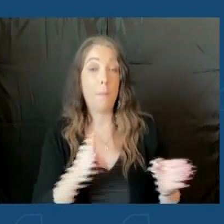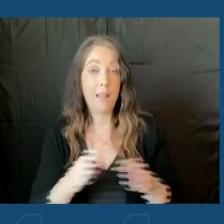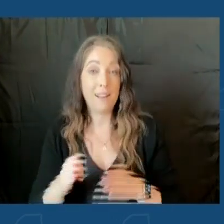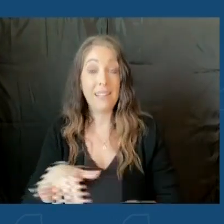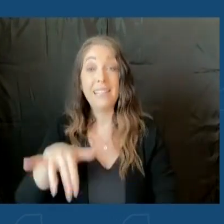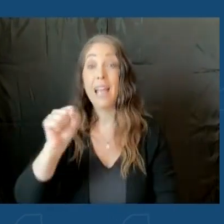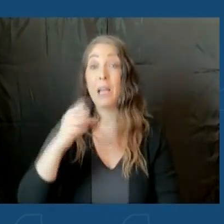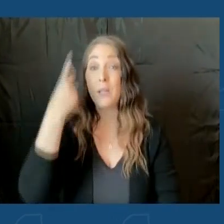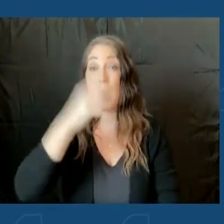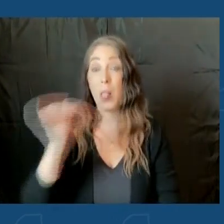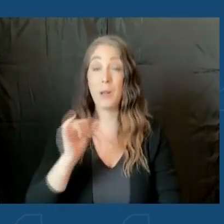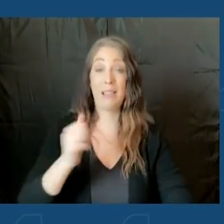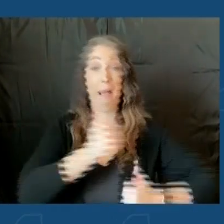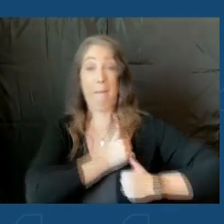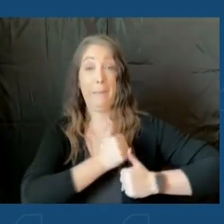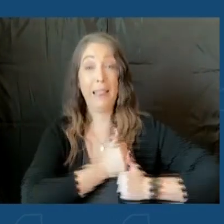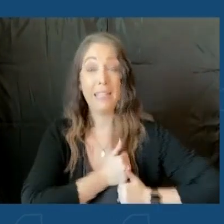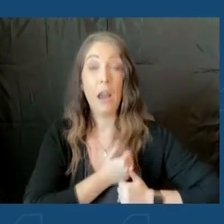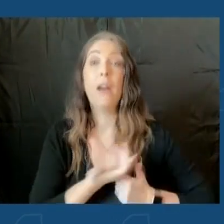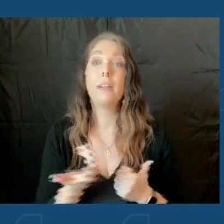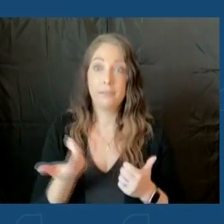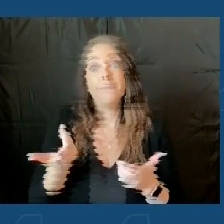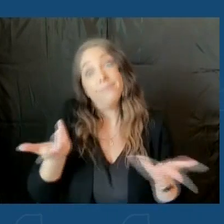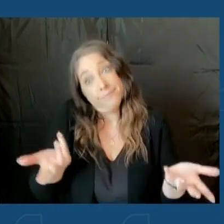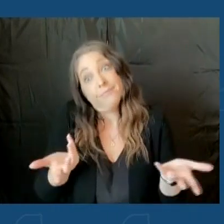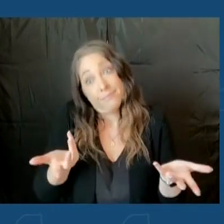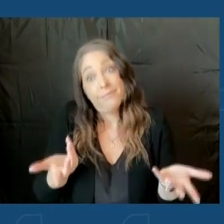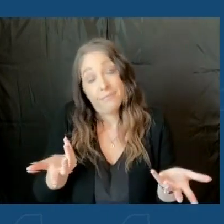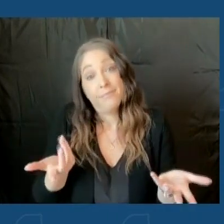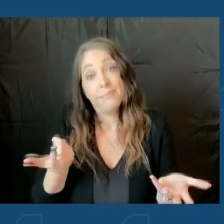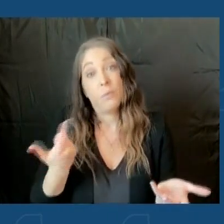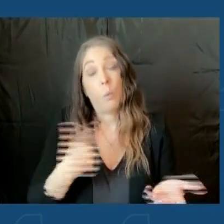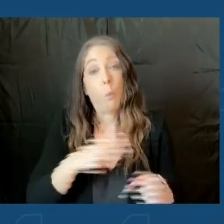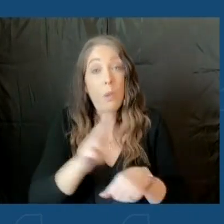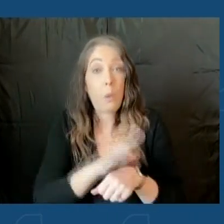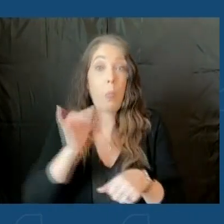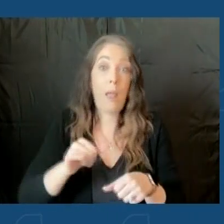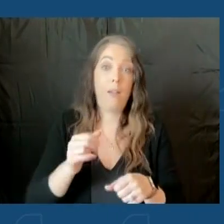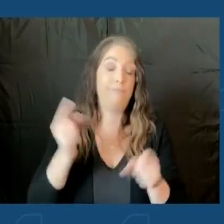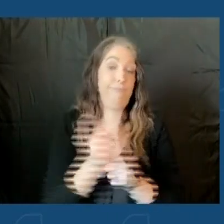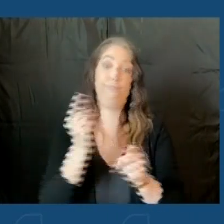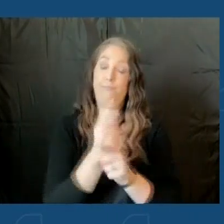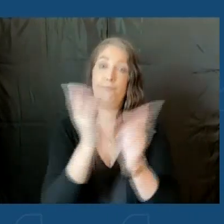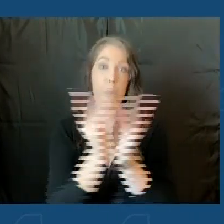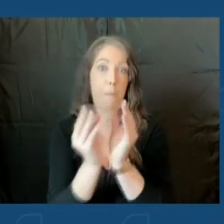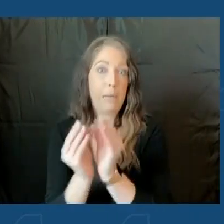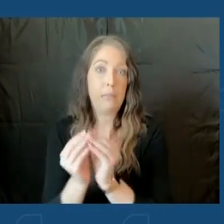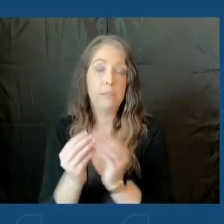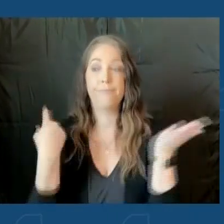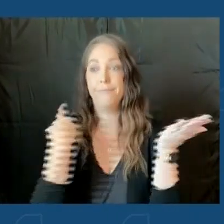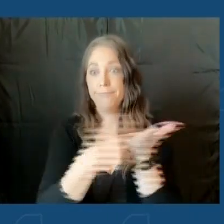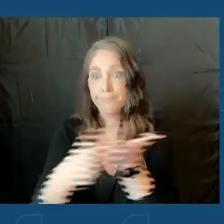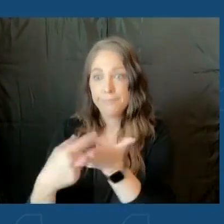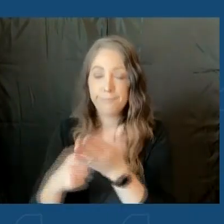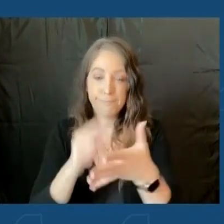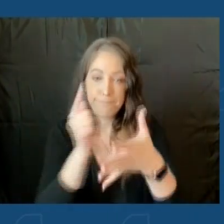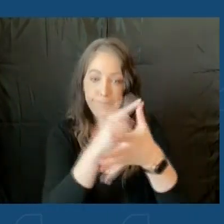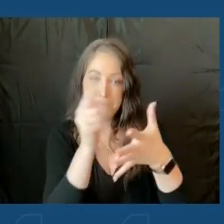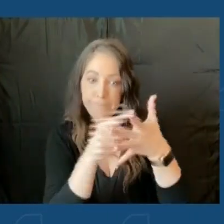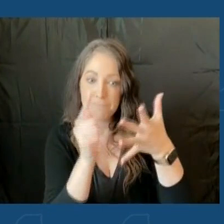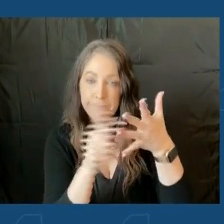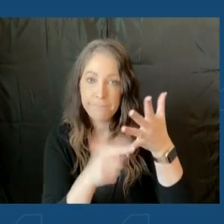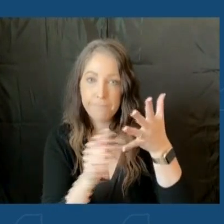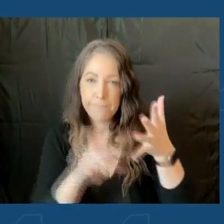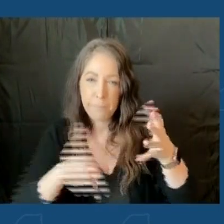looks like a military operation. This is what we operate under with our very, very regular meetings to talk about all the points that we need to be assessing